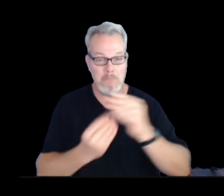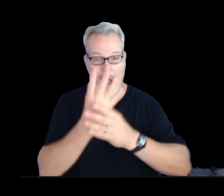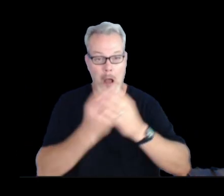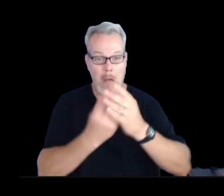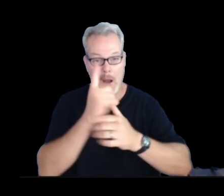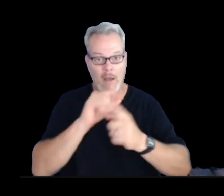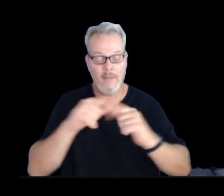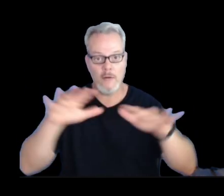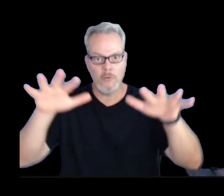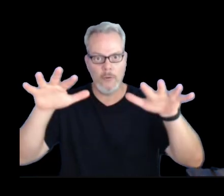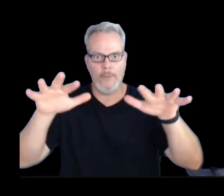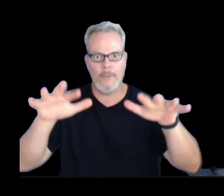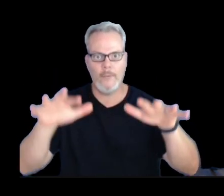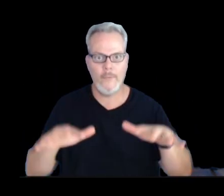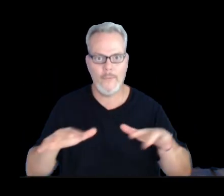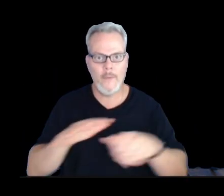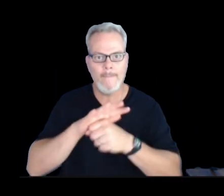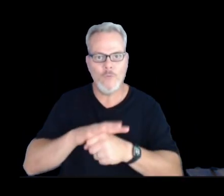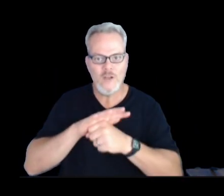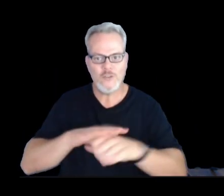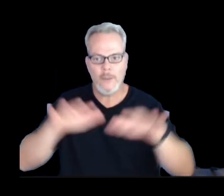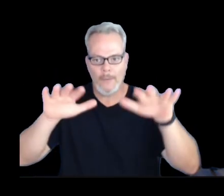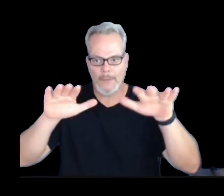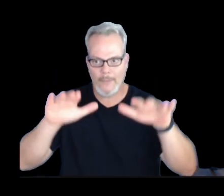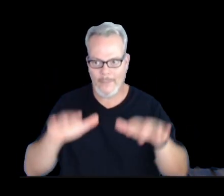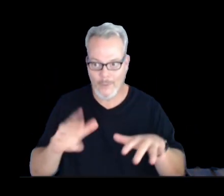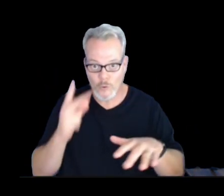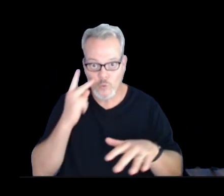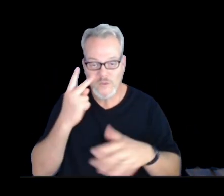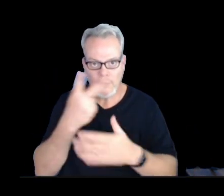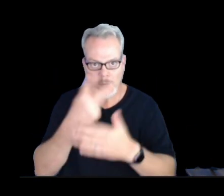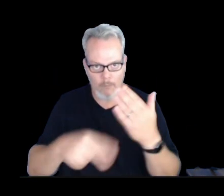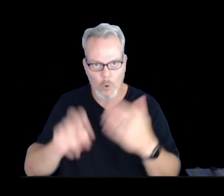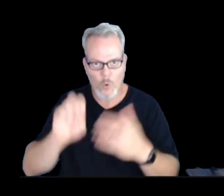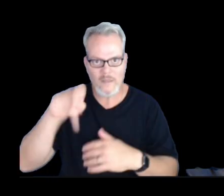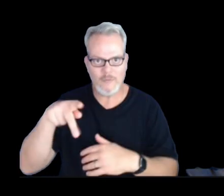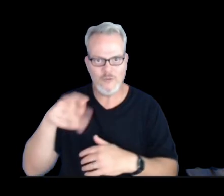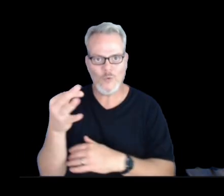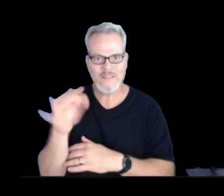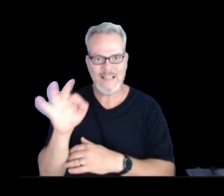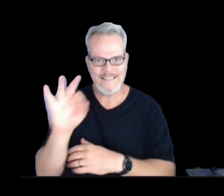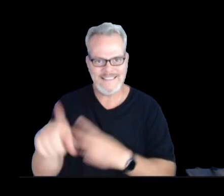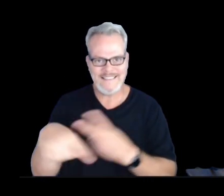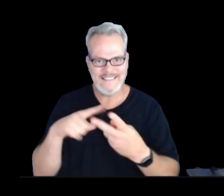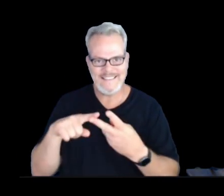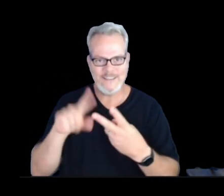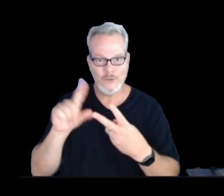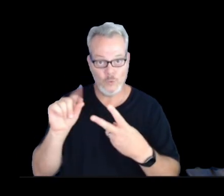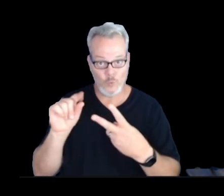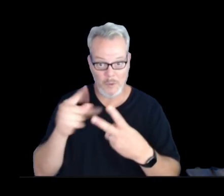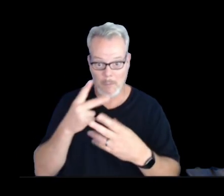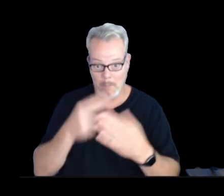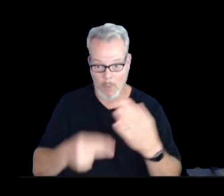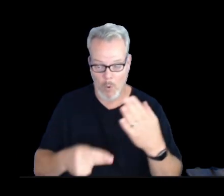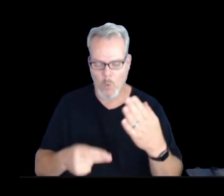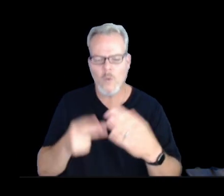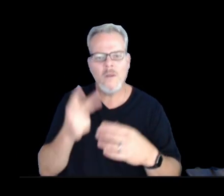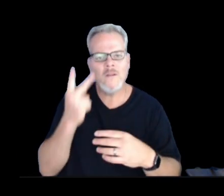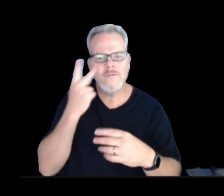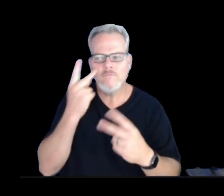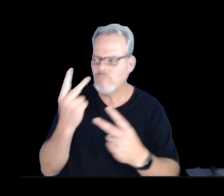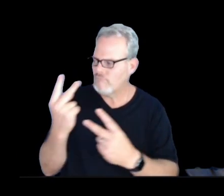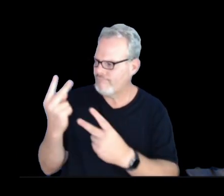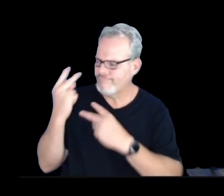showed that same pattern again here for episodes 19 and 20. If you recall, our build-up to episode 18